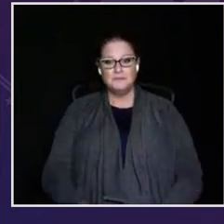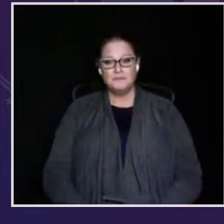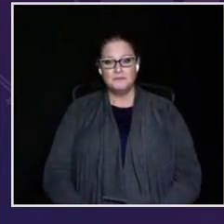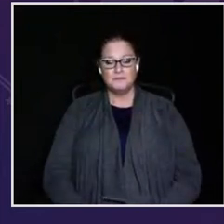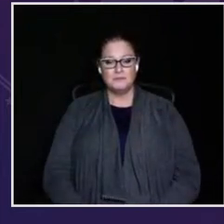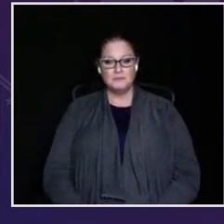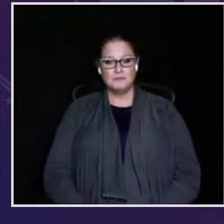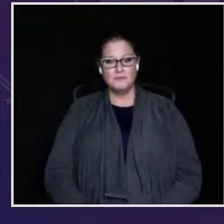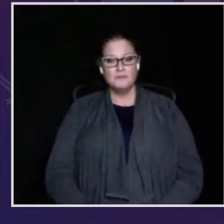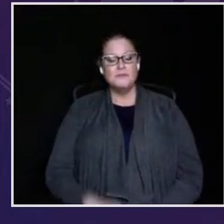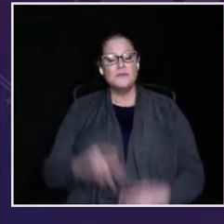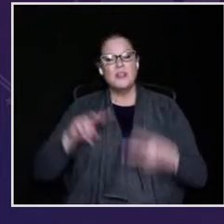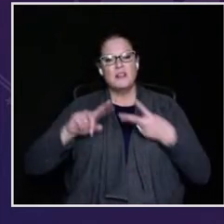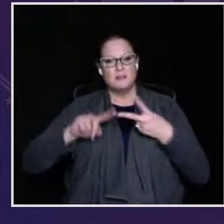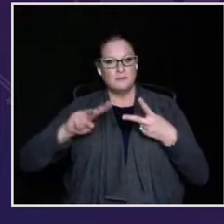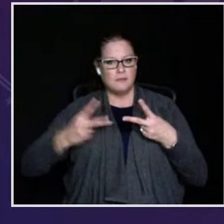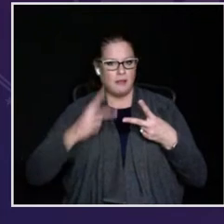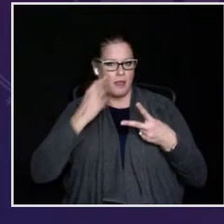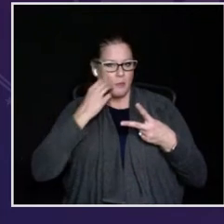American in our family.